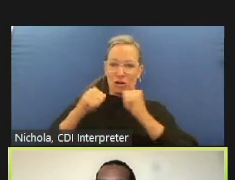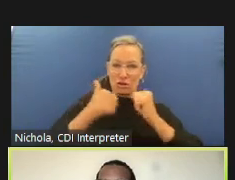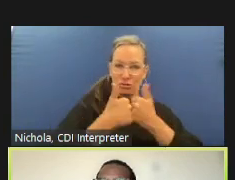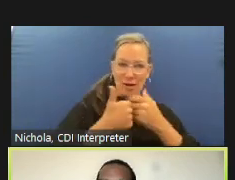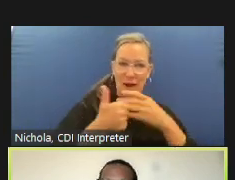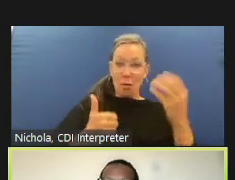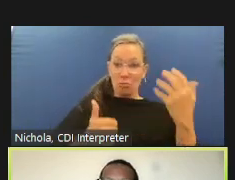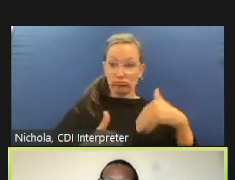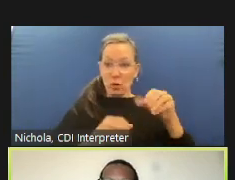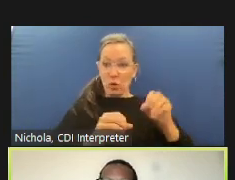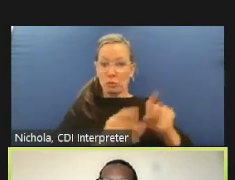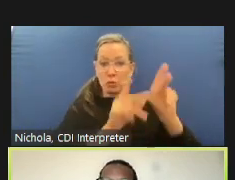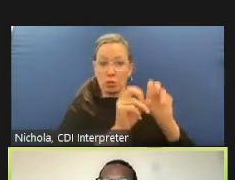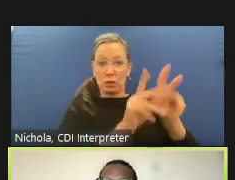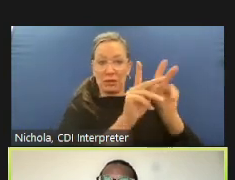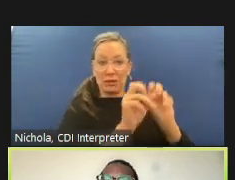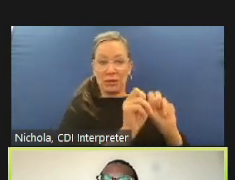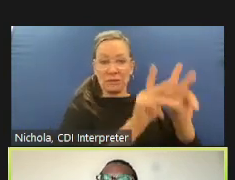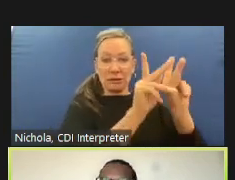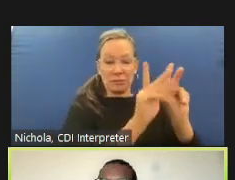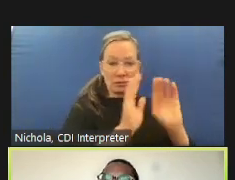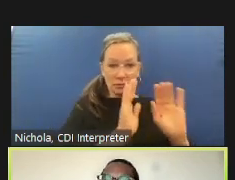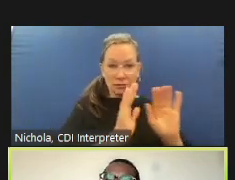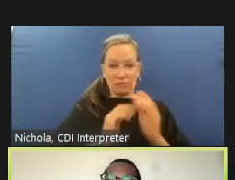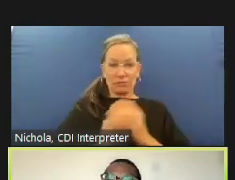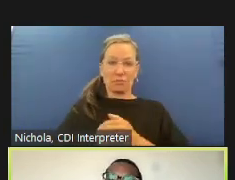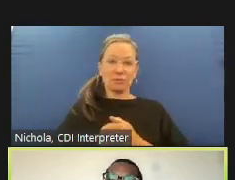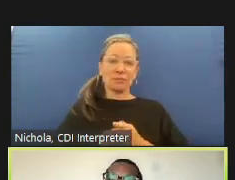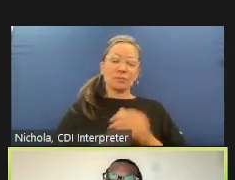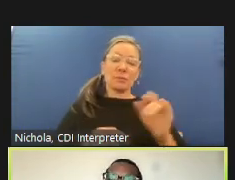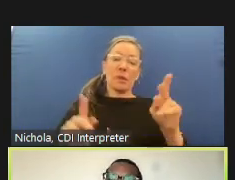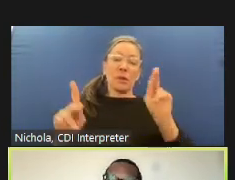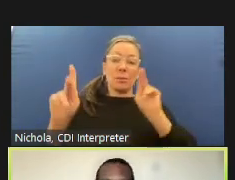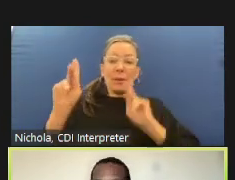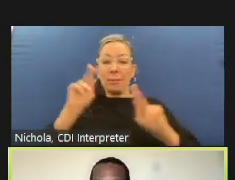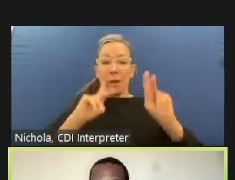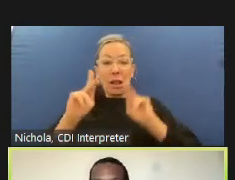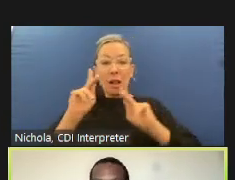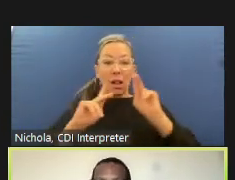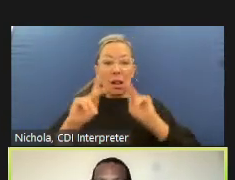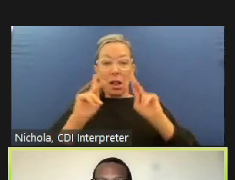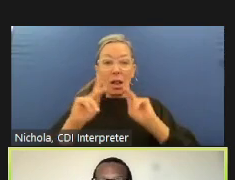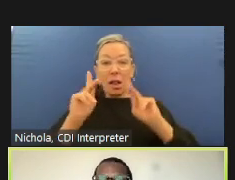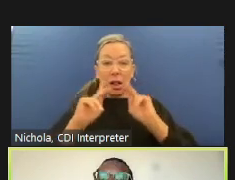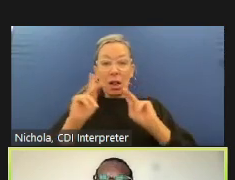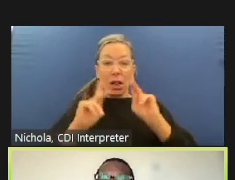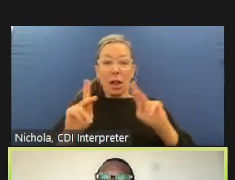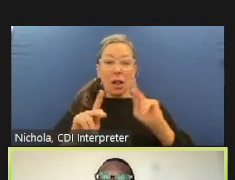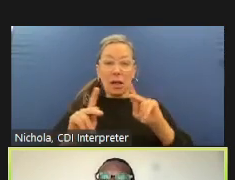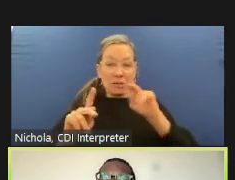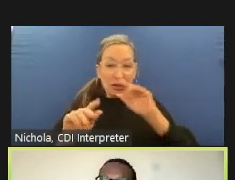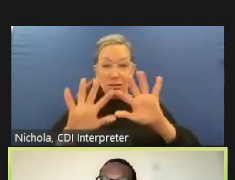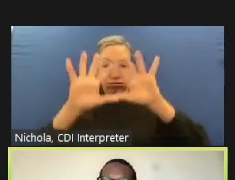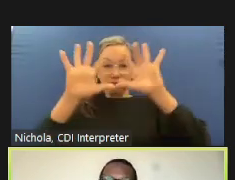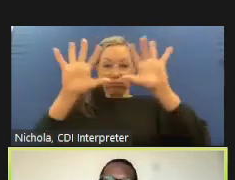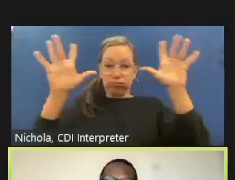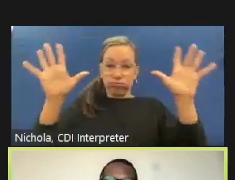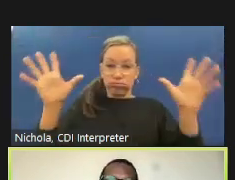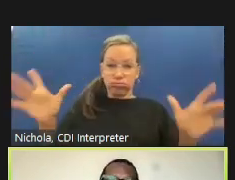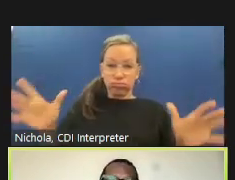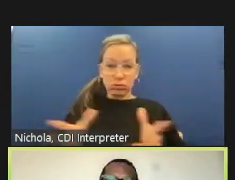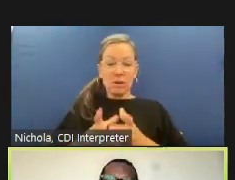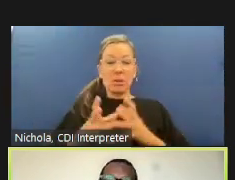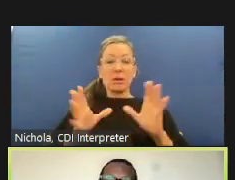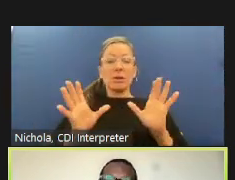sure that people have some questions about oversight but our goal is really to answer those to the extent we can but really to to hear from